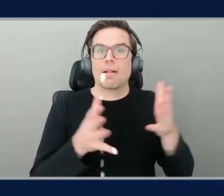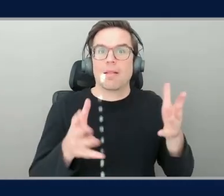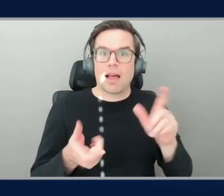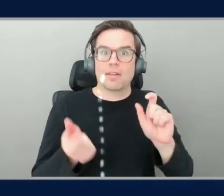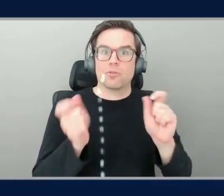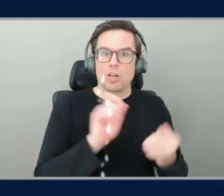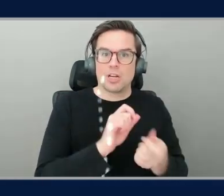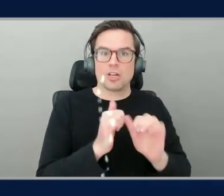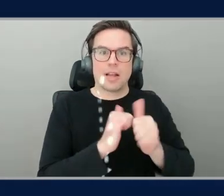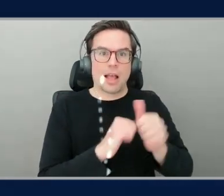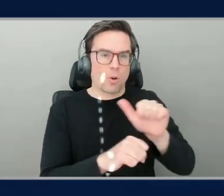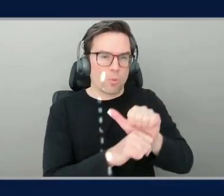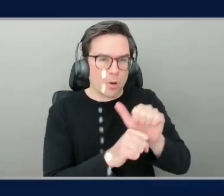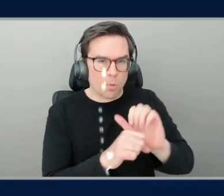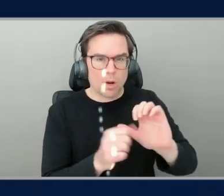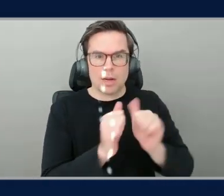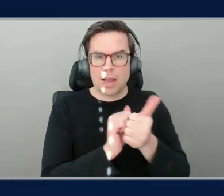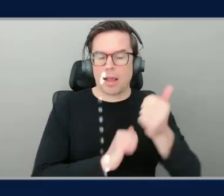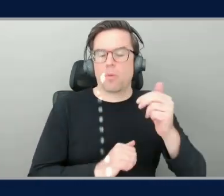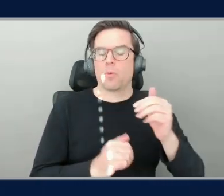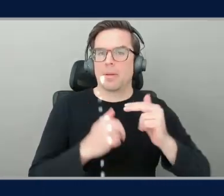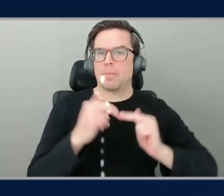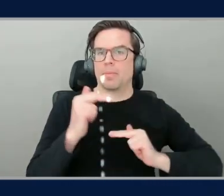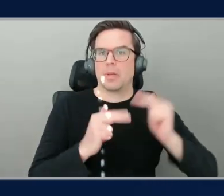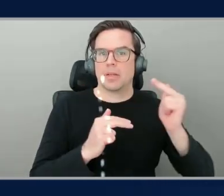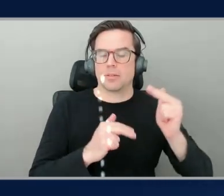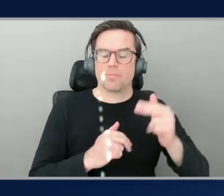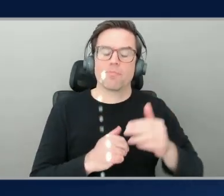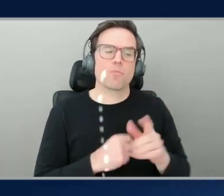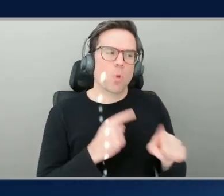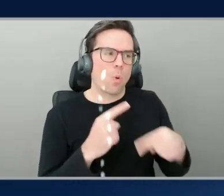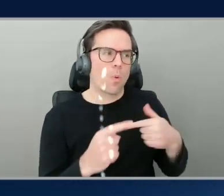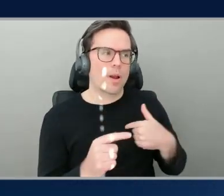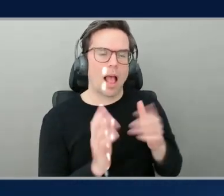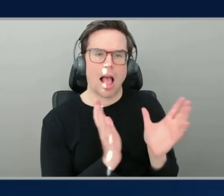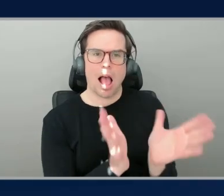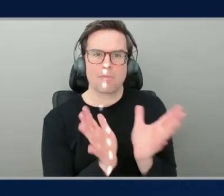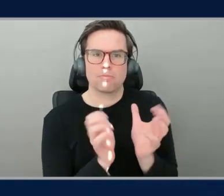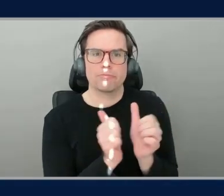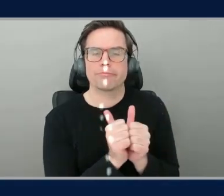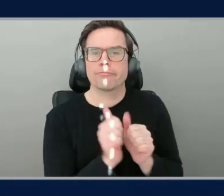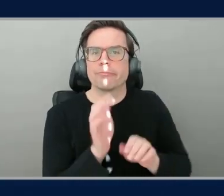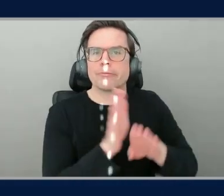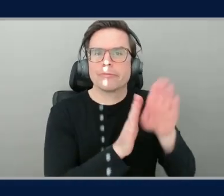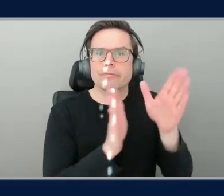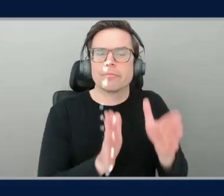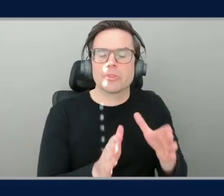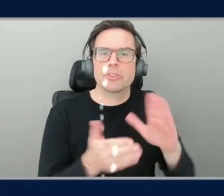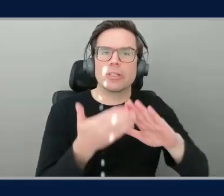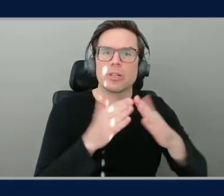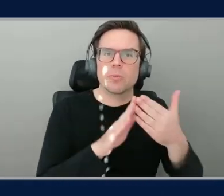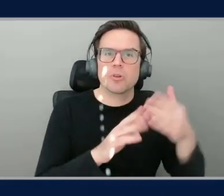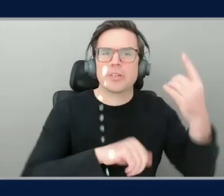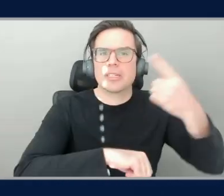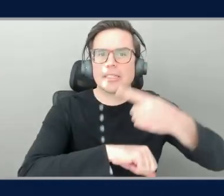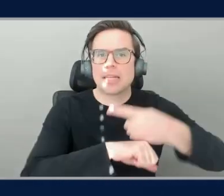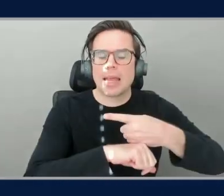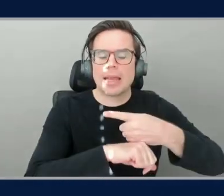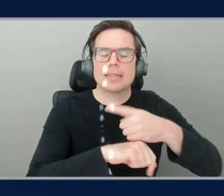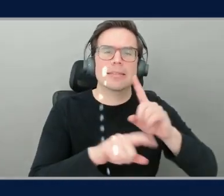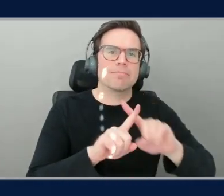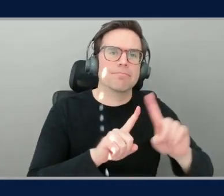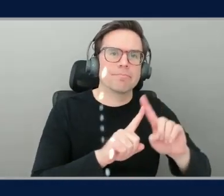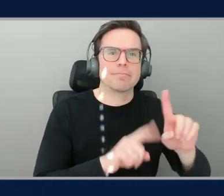to a lot of developers, and I recently have been spending a lot of time in front of developers at community days and meetups and so forth, people are